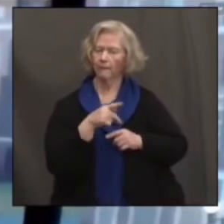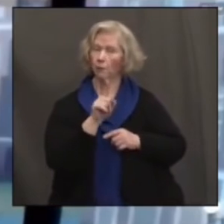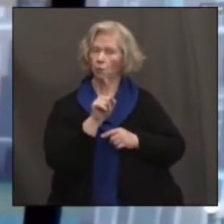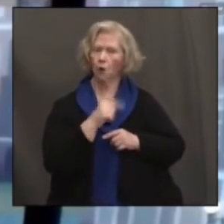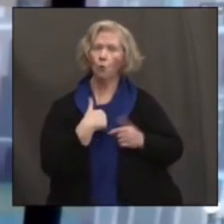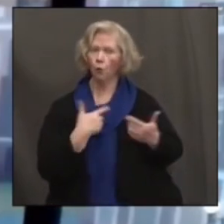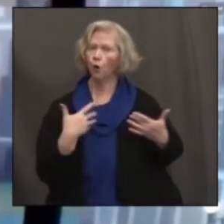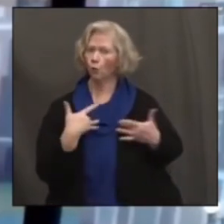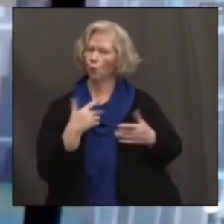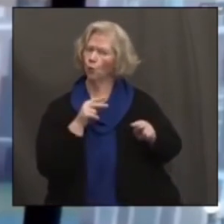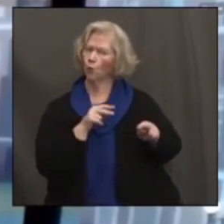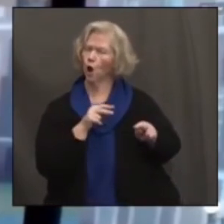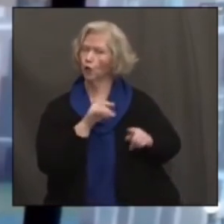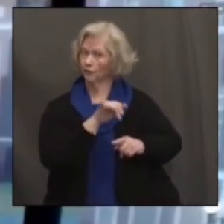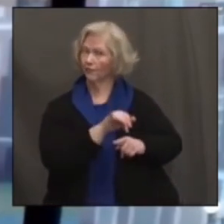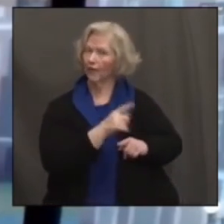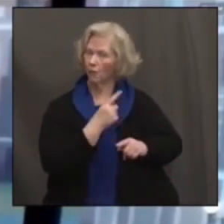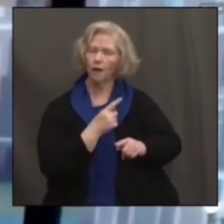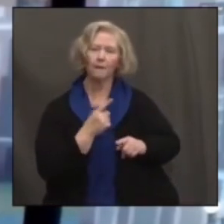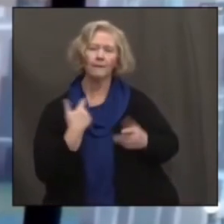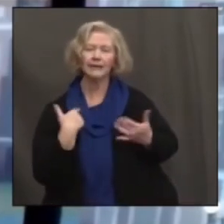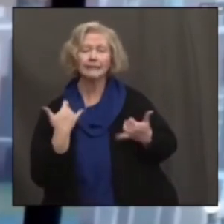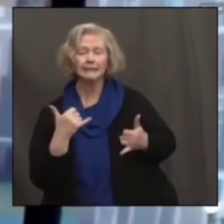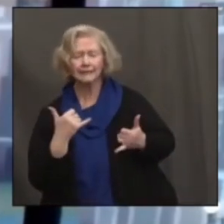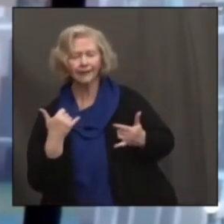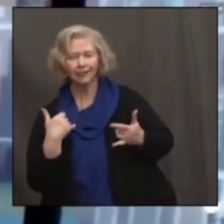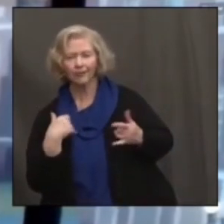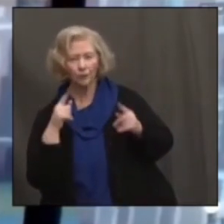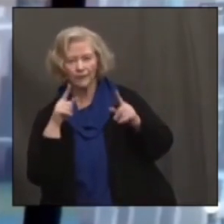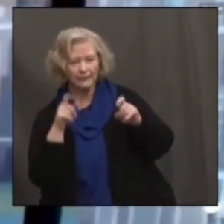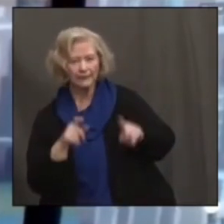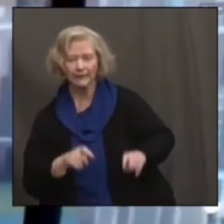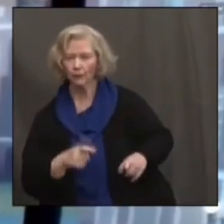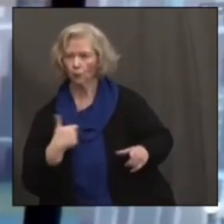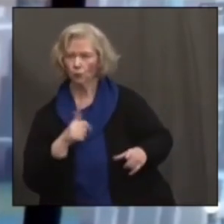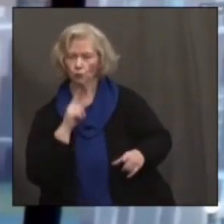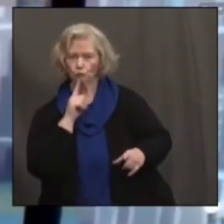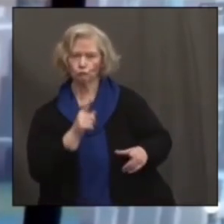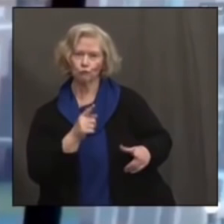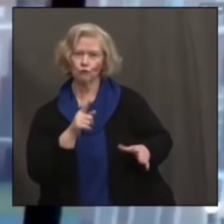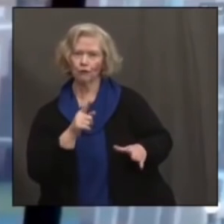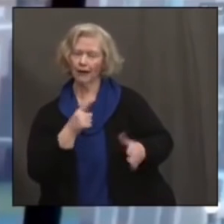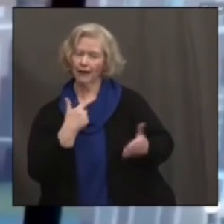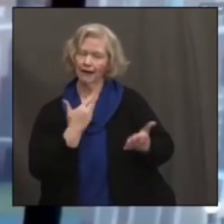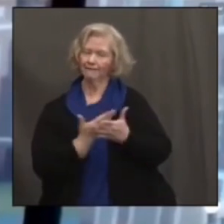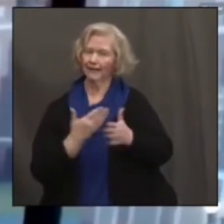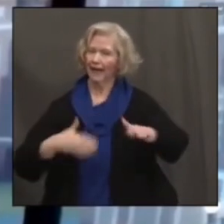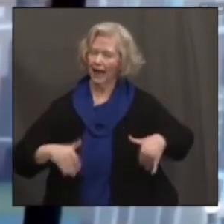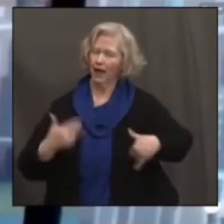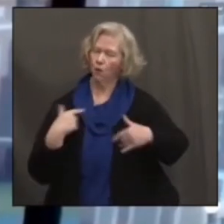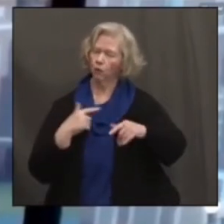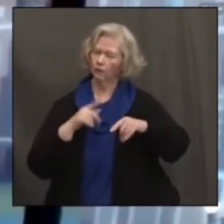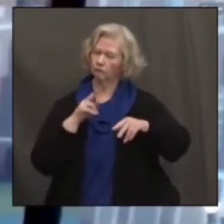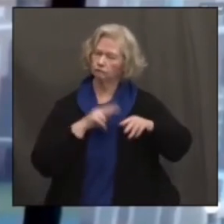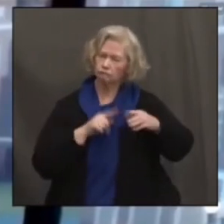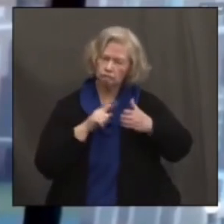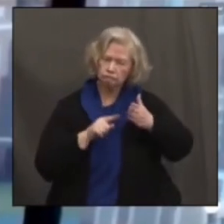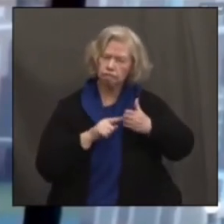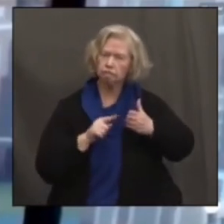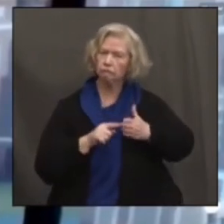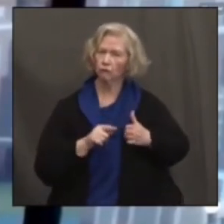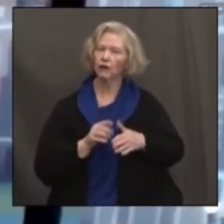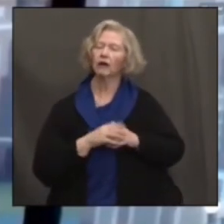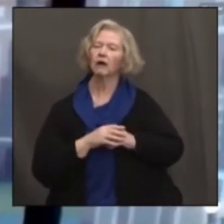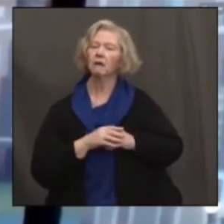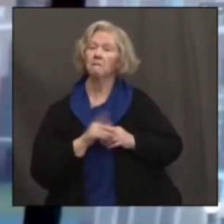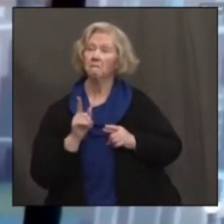case here. But these are still all hypothetical, you know, issues. They may happen. We need to be prepared about them. But I think there's